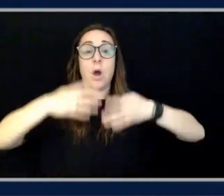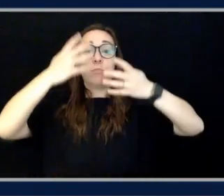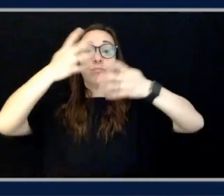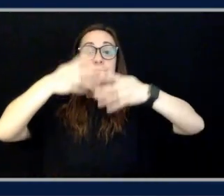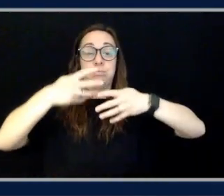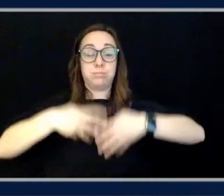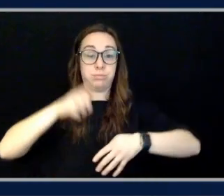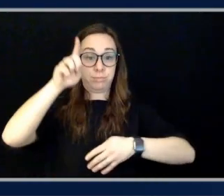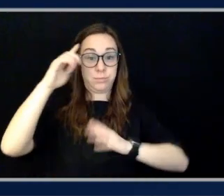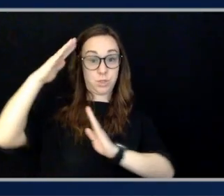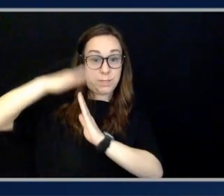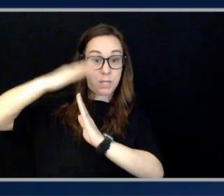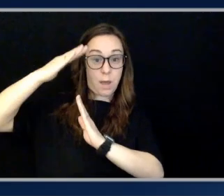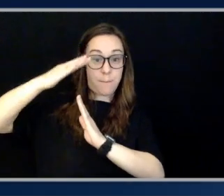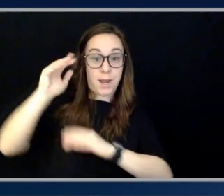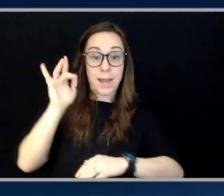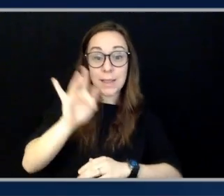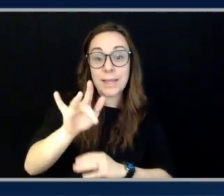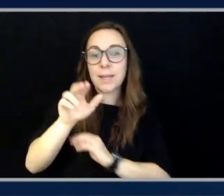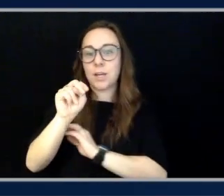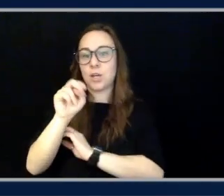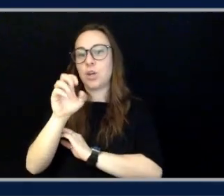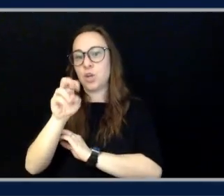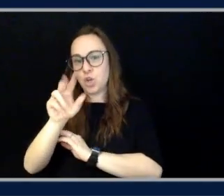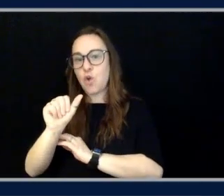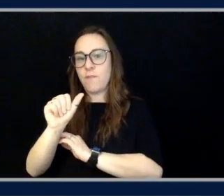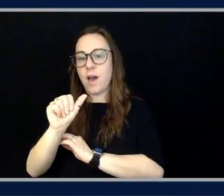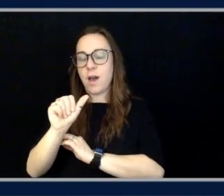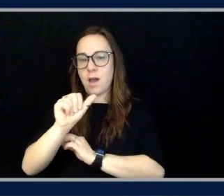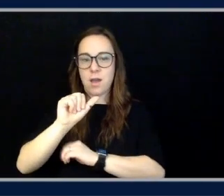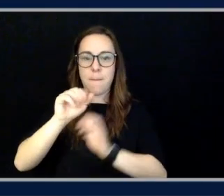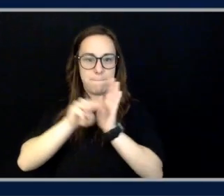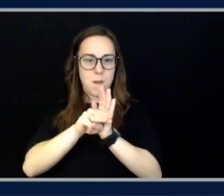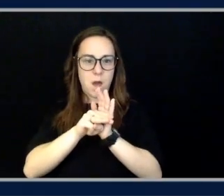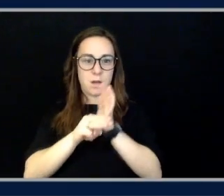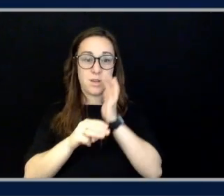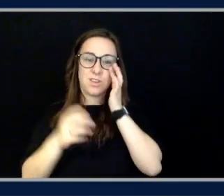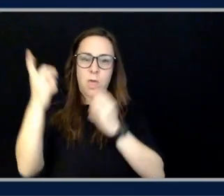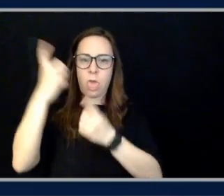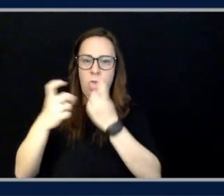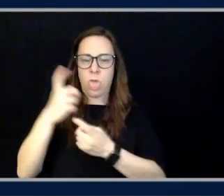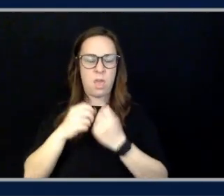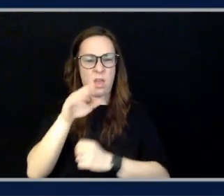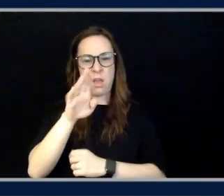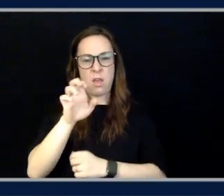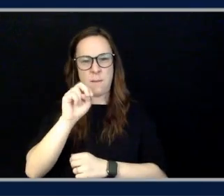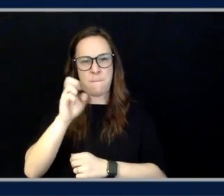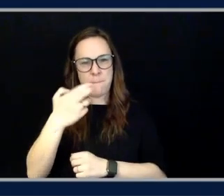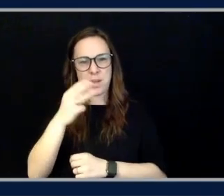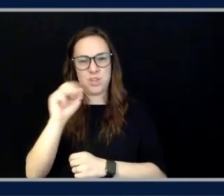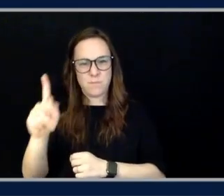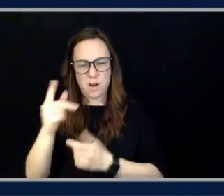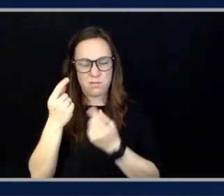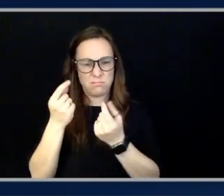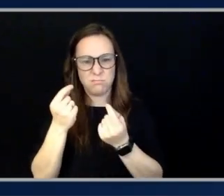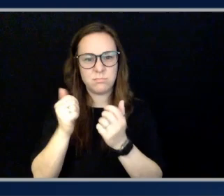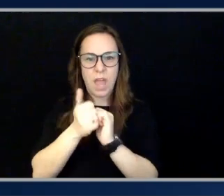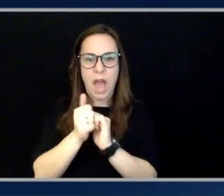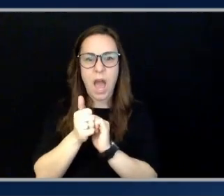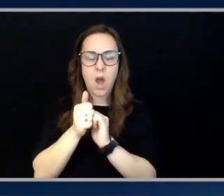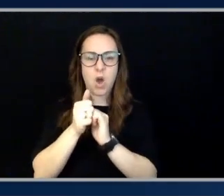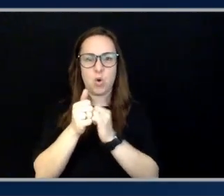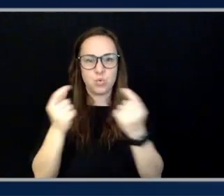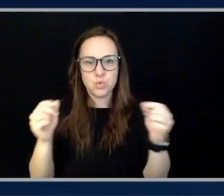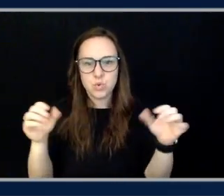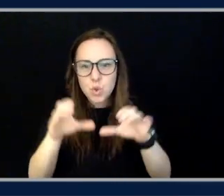click into the Nova understanding models, we always get commonly asked like, what are the benchmarks for these models? How do they perform? How do they compare? If